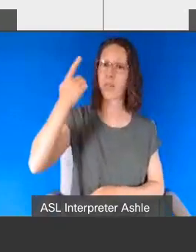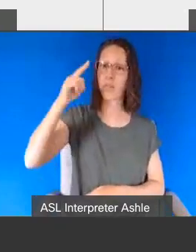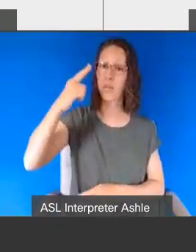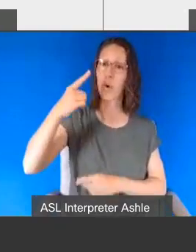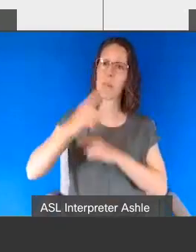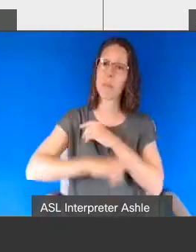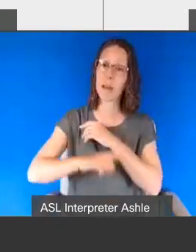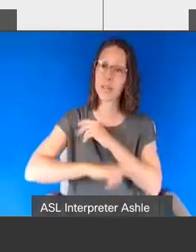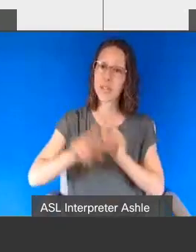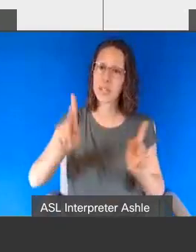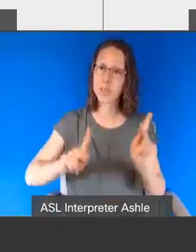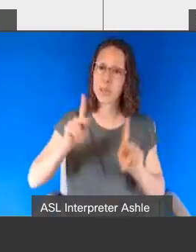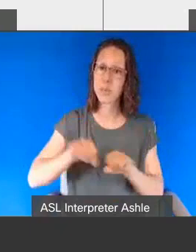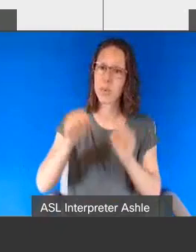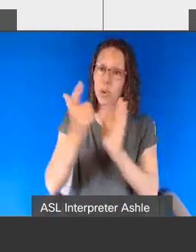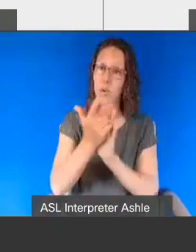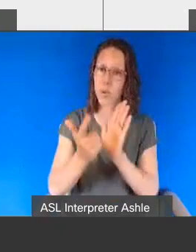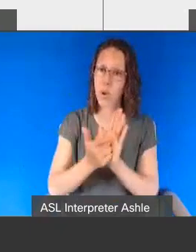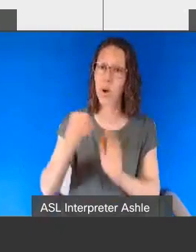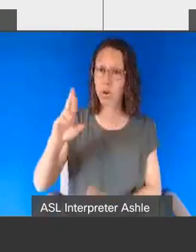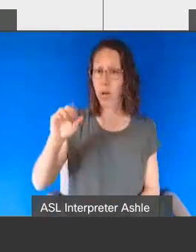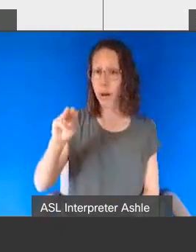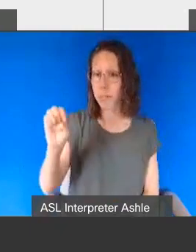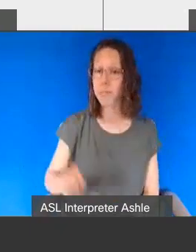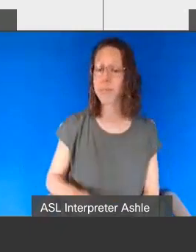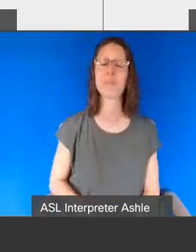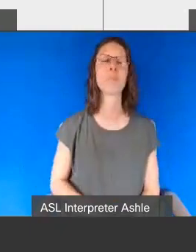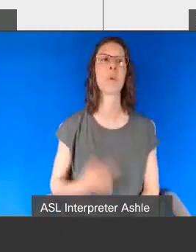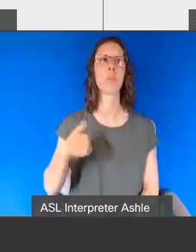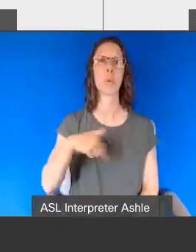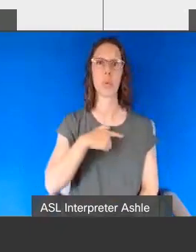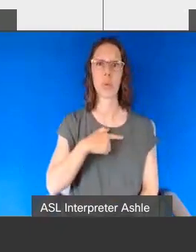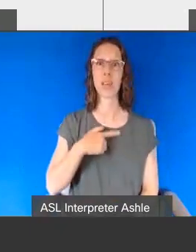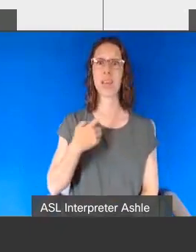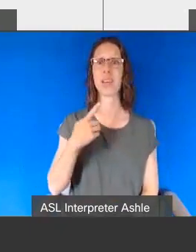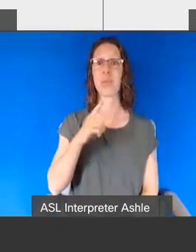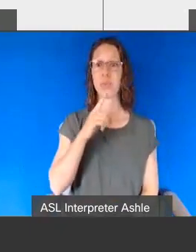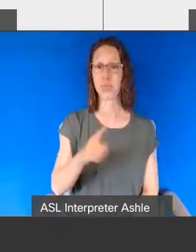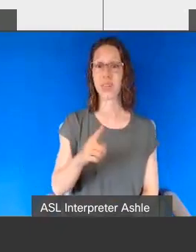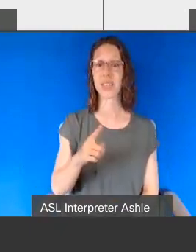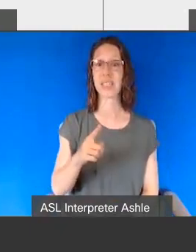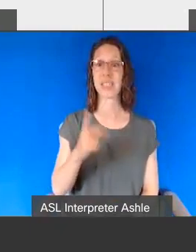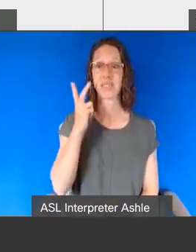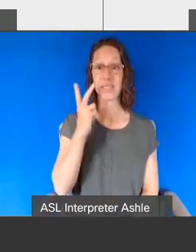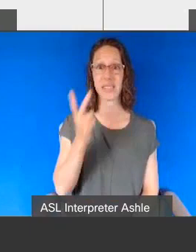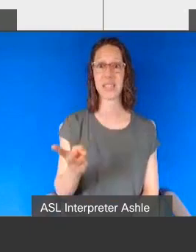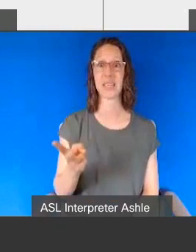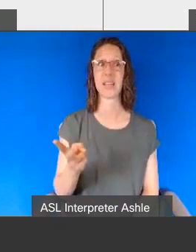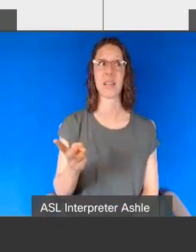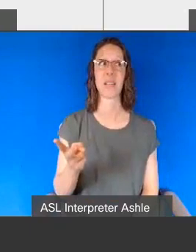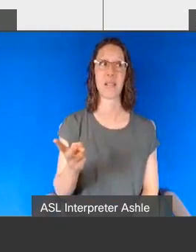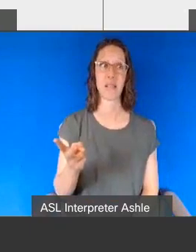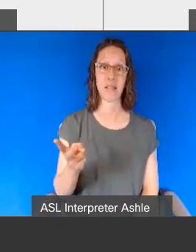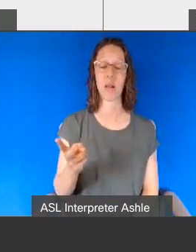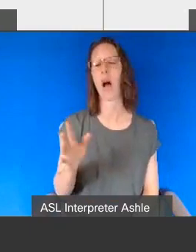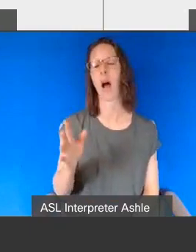crimes okay primarily all right however we have evolved long after i left the da's office we have